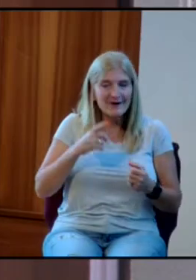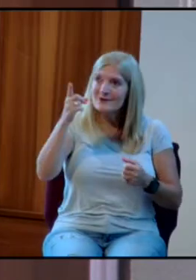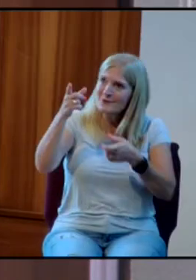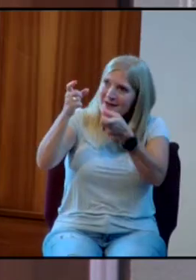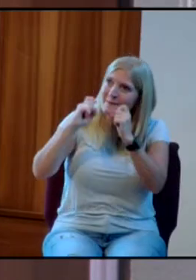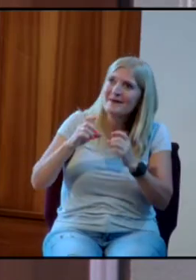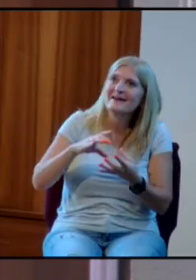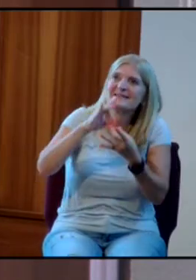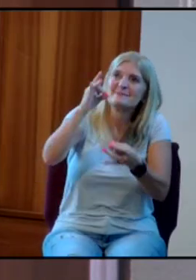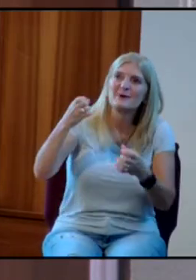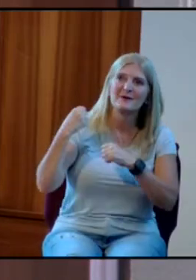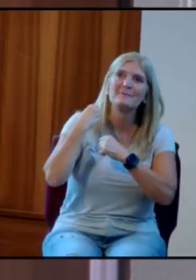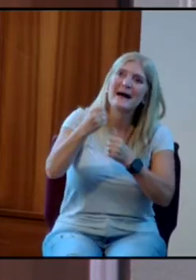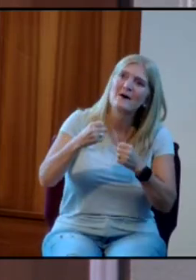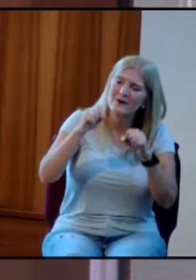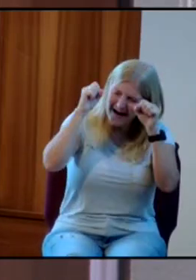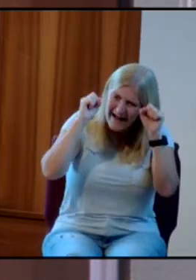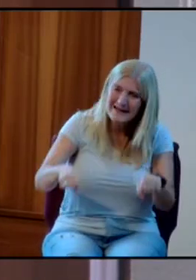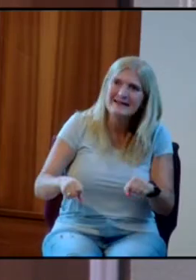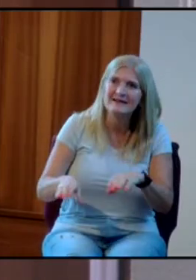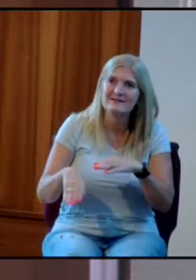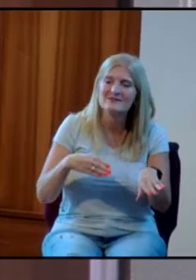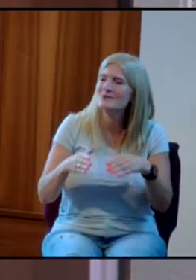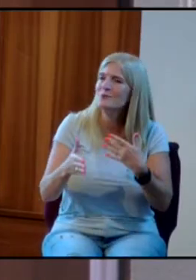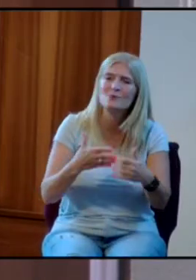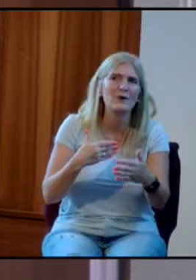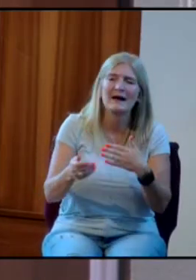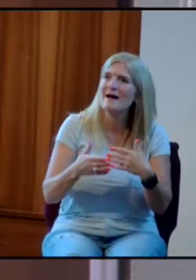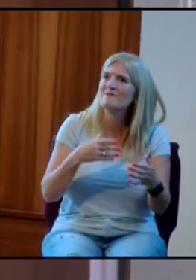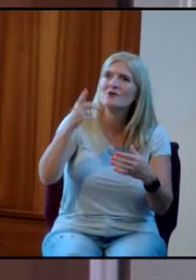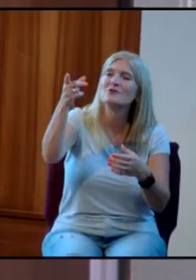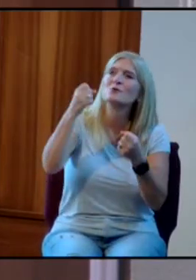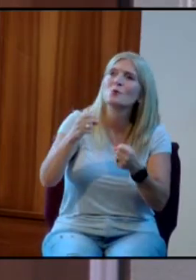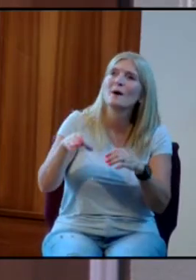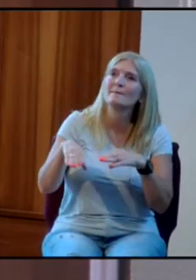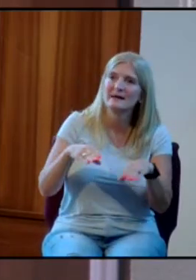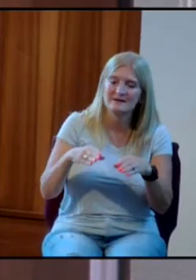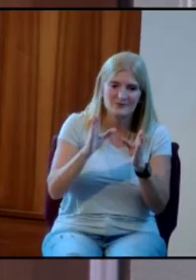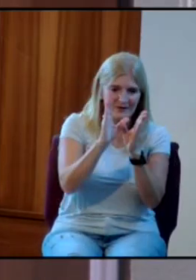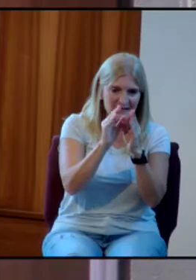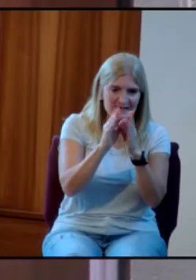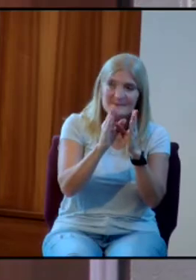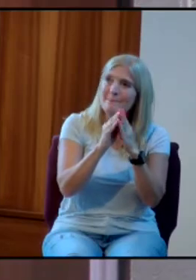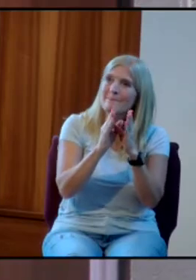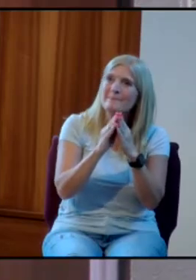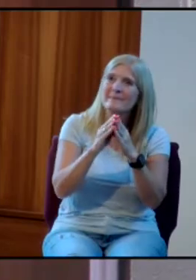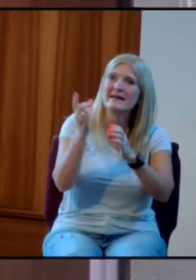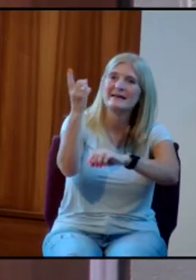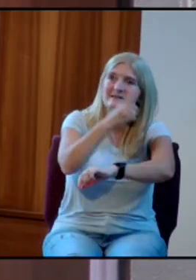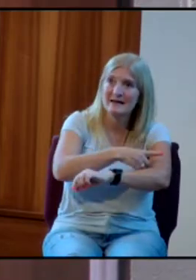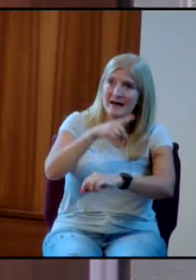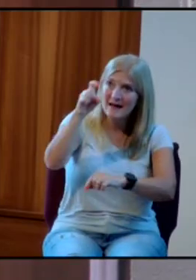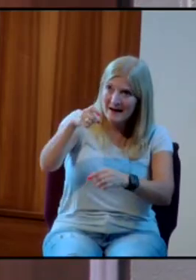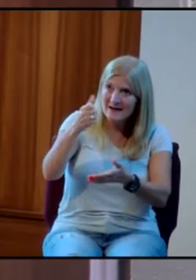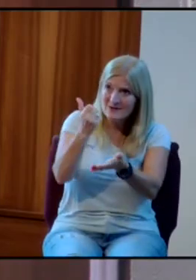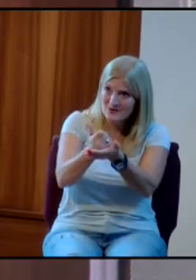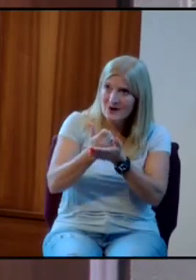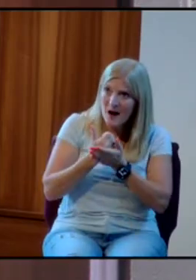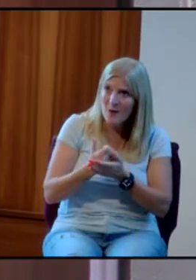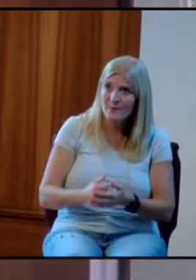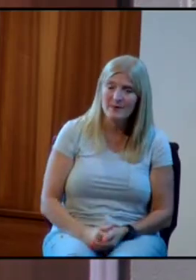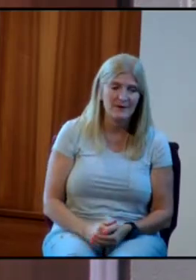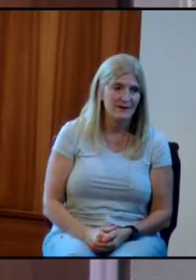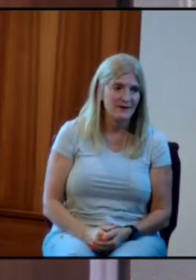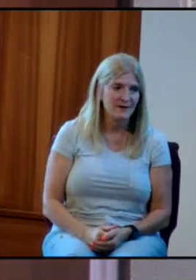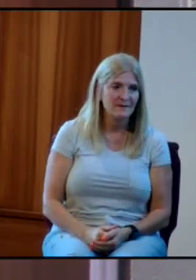power. I am capable of doing whatever you need me to do in this meeting today, and I'm counting on you to help me. You